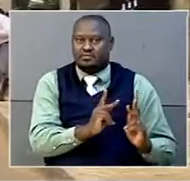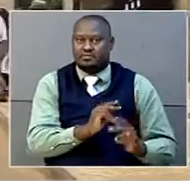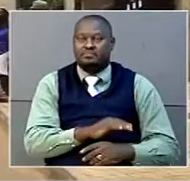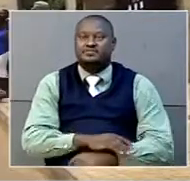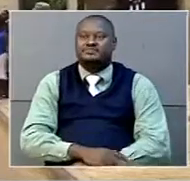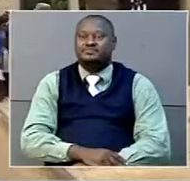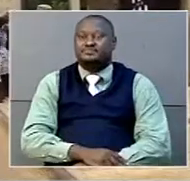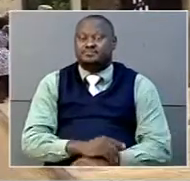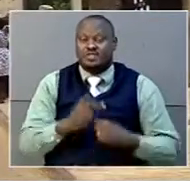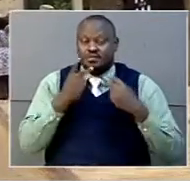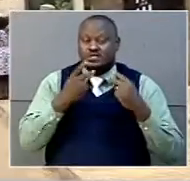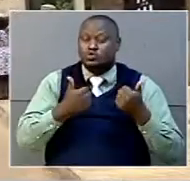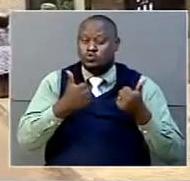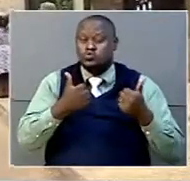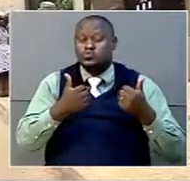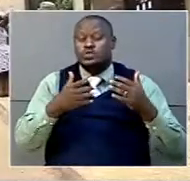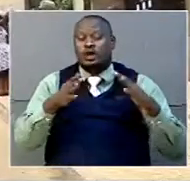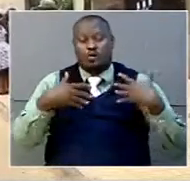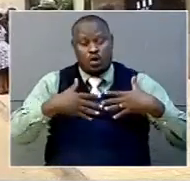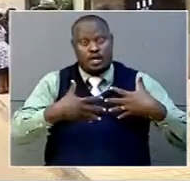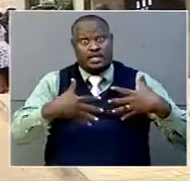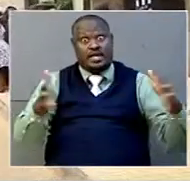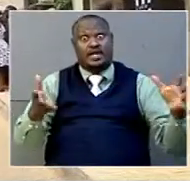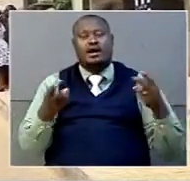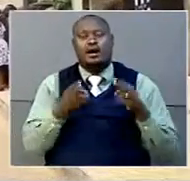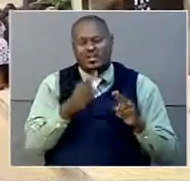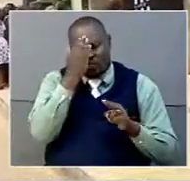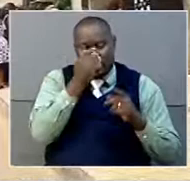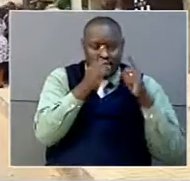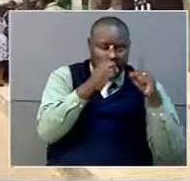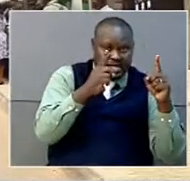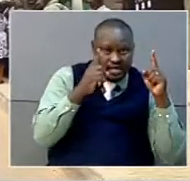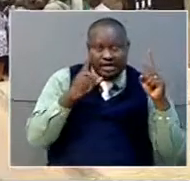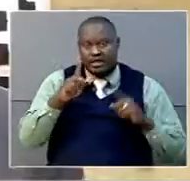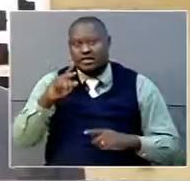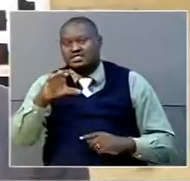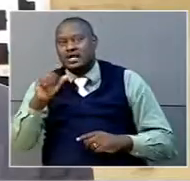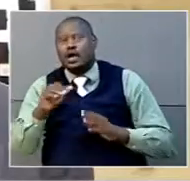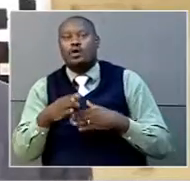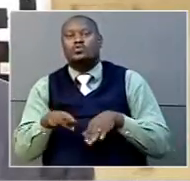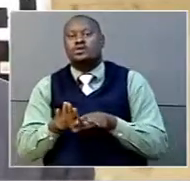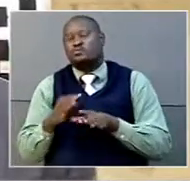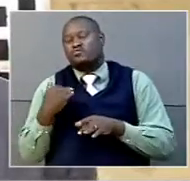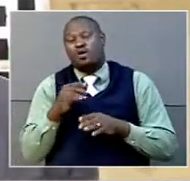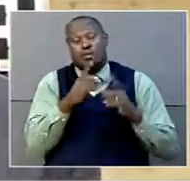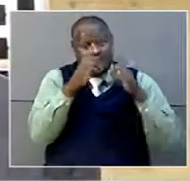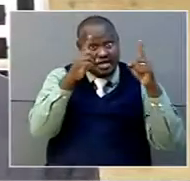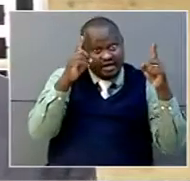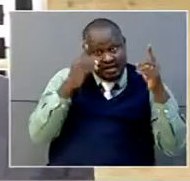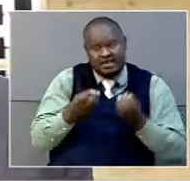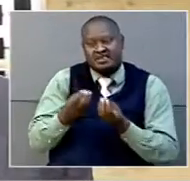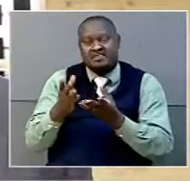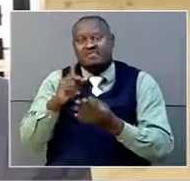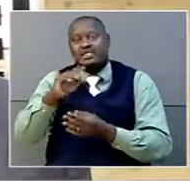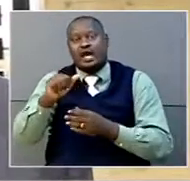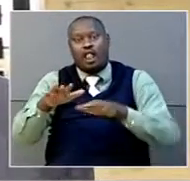and this gate has come because of the cooperation between McCarrie and KCCA, where McCarrie gives KCCA land to expand